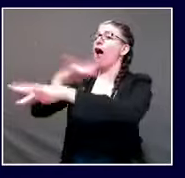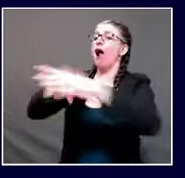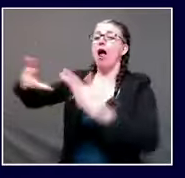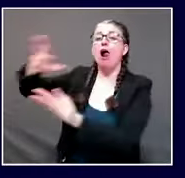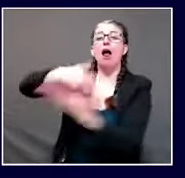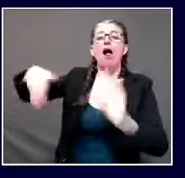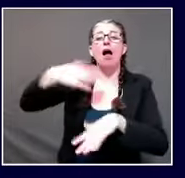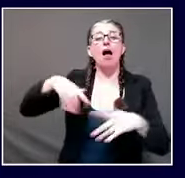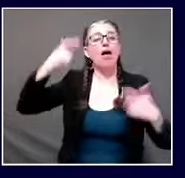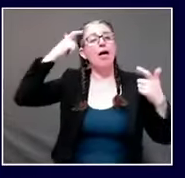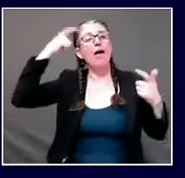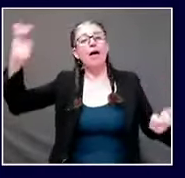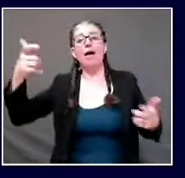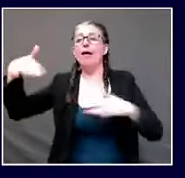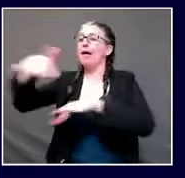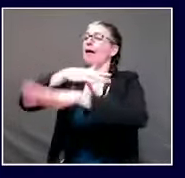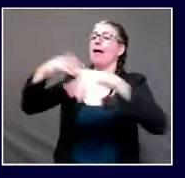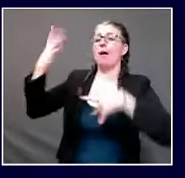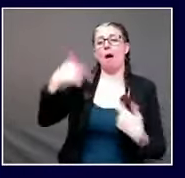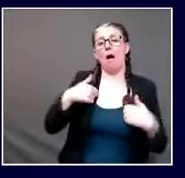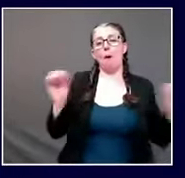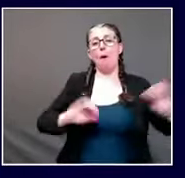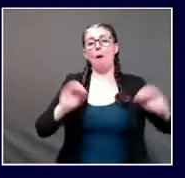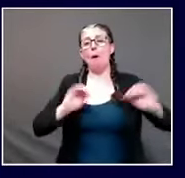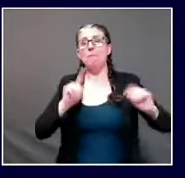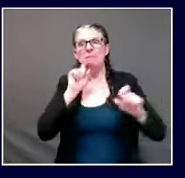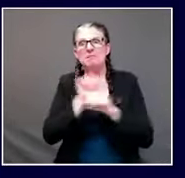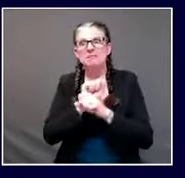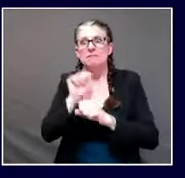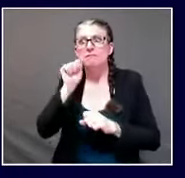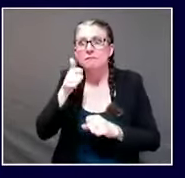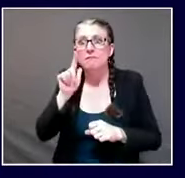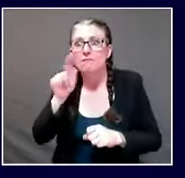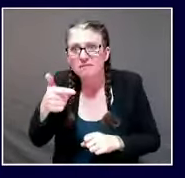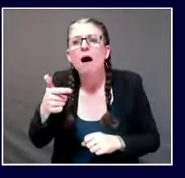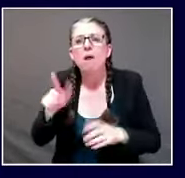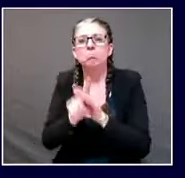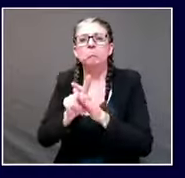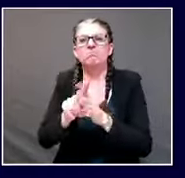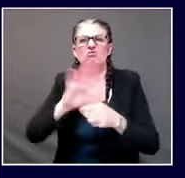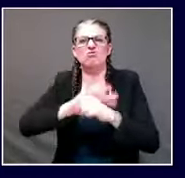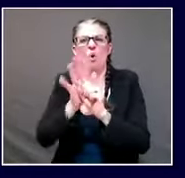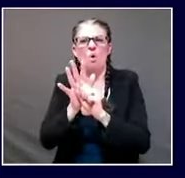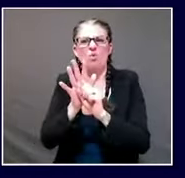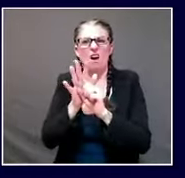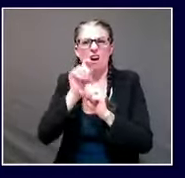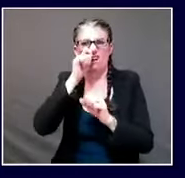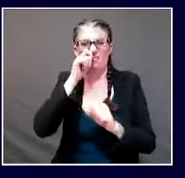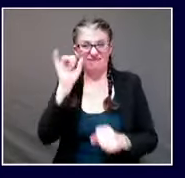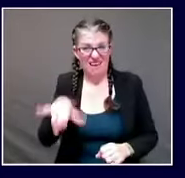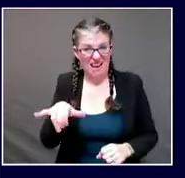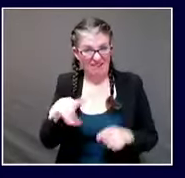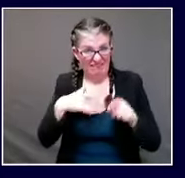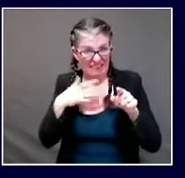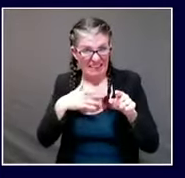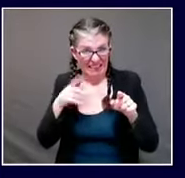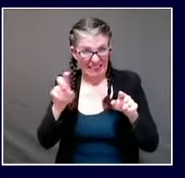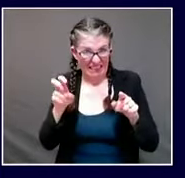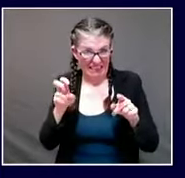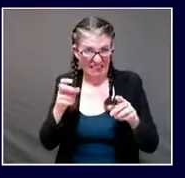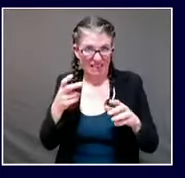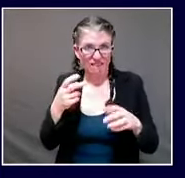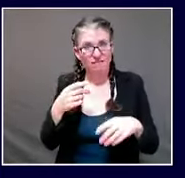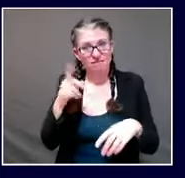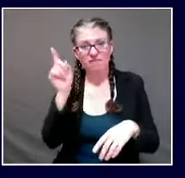that's creating this dynamic so eric i'm concerned about that um i don't i can't point to uh a